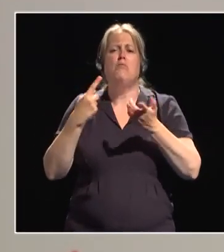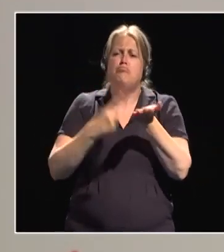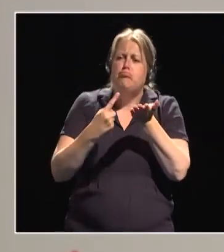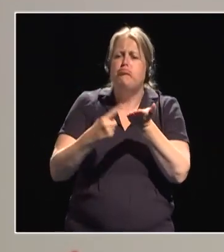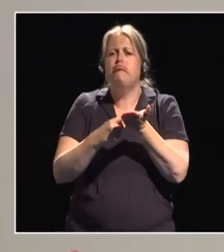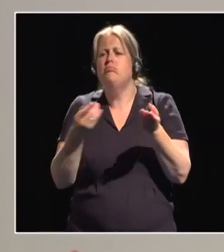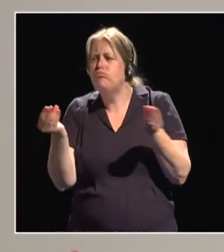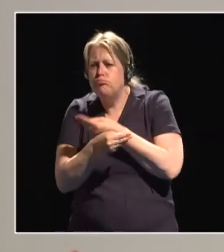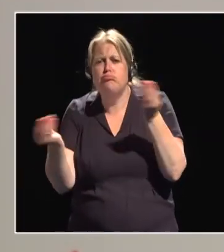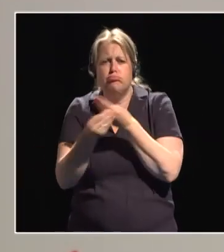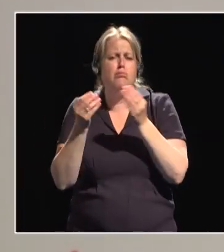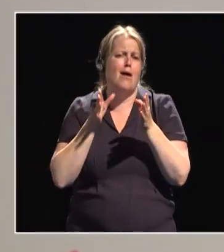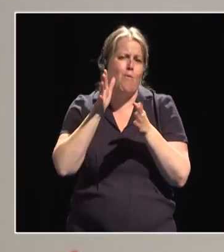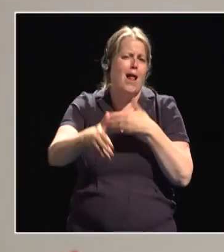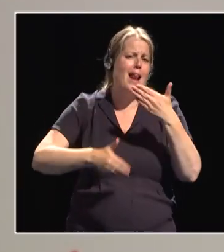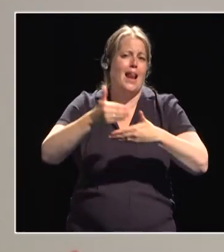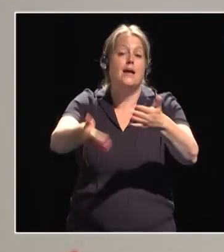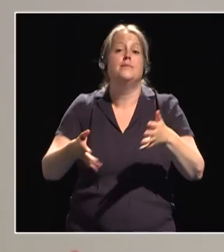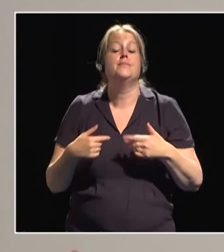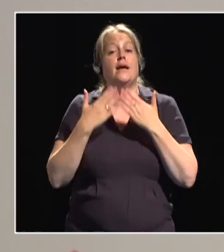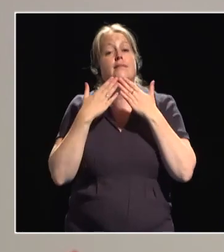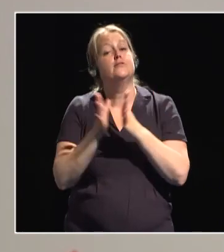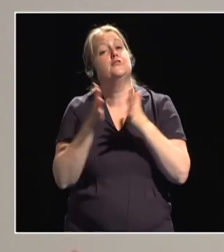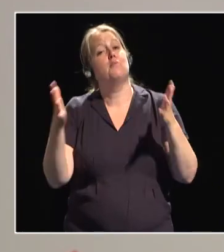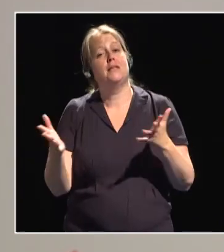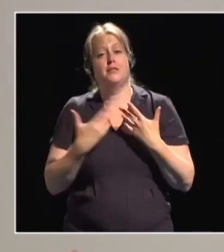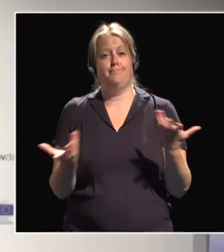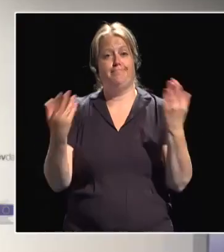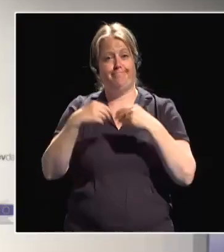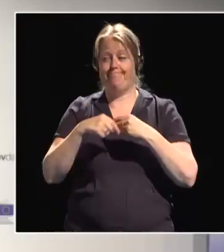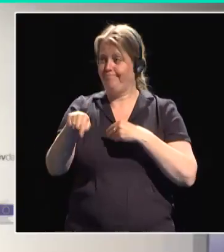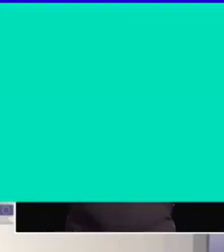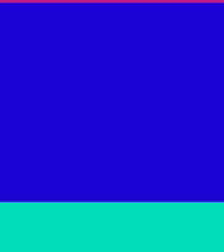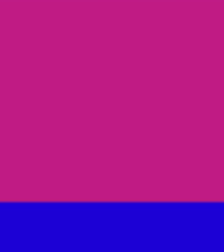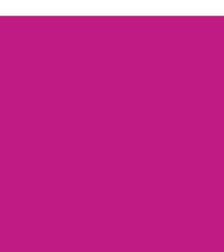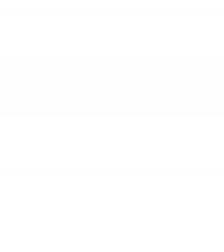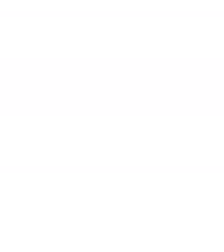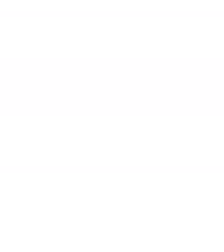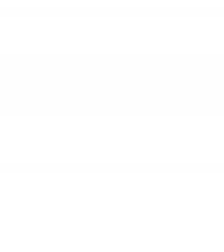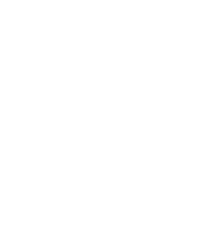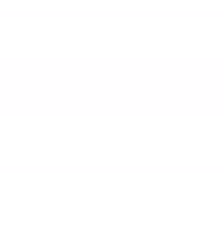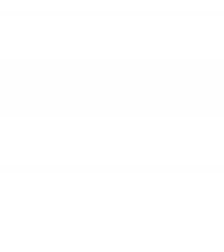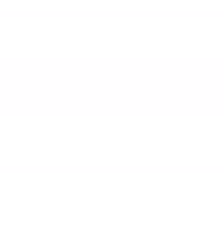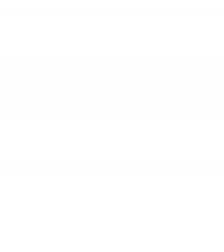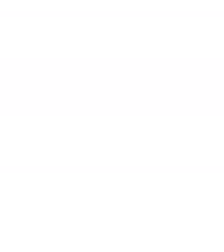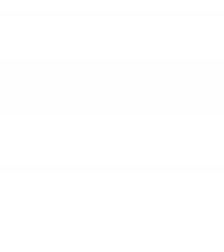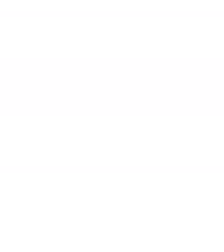to continue this discussion. Thank you so much for being part of this. so Thank you.